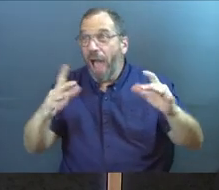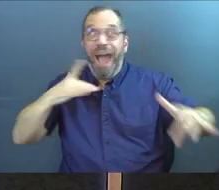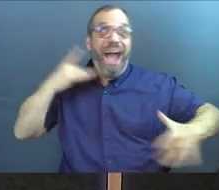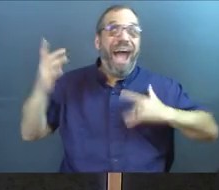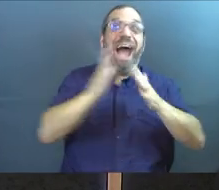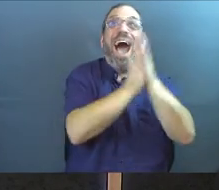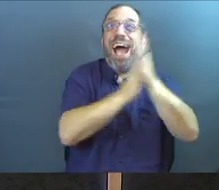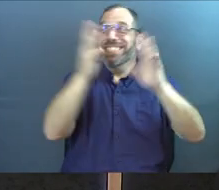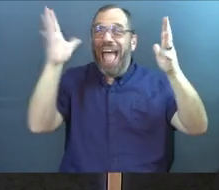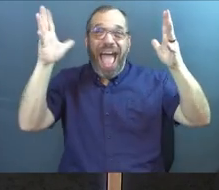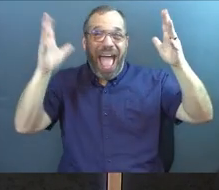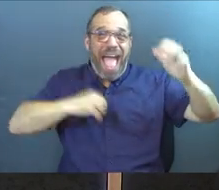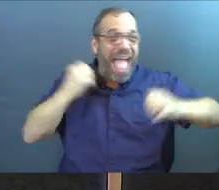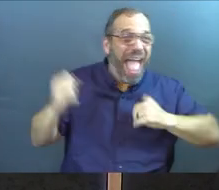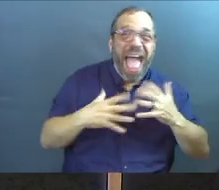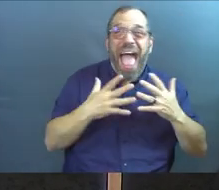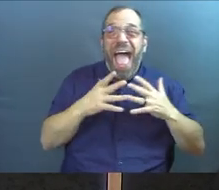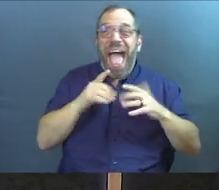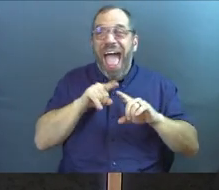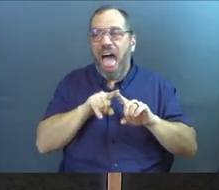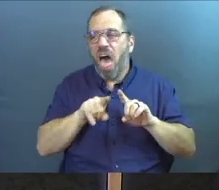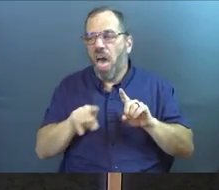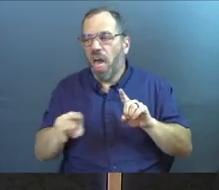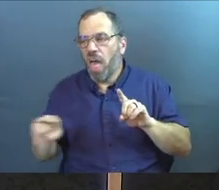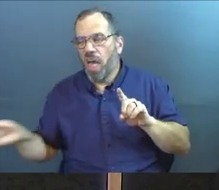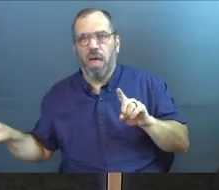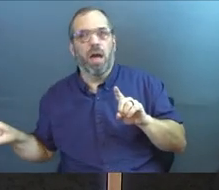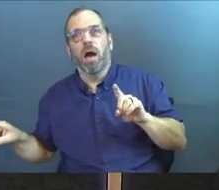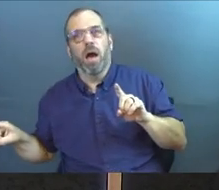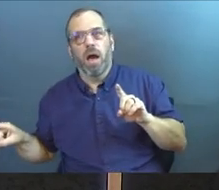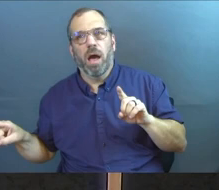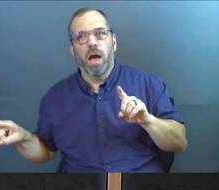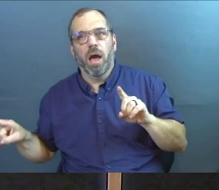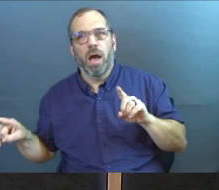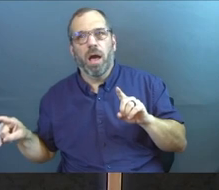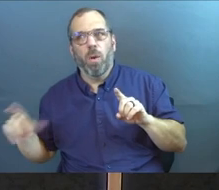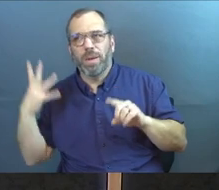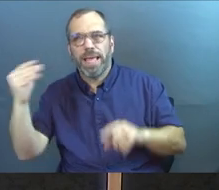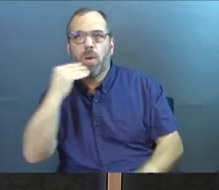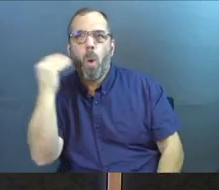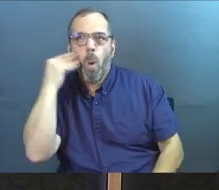joyful. Super emotional. And they fall away from the faith by the time they hit the parking lot.